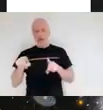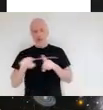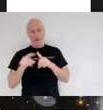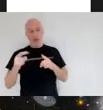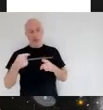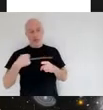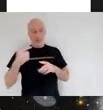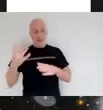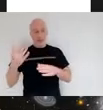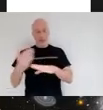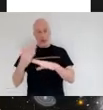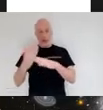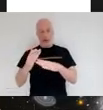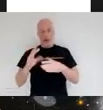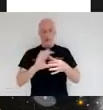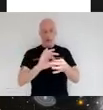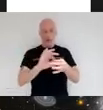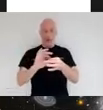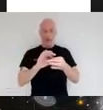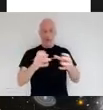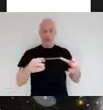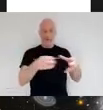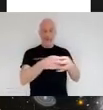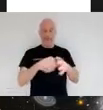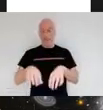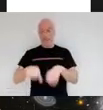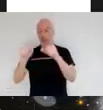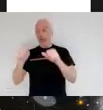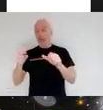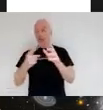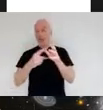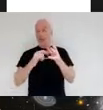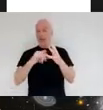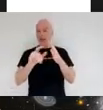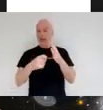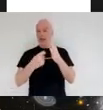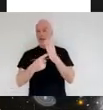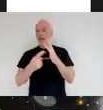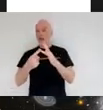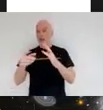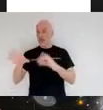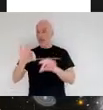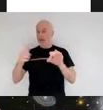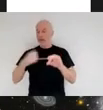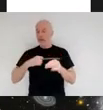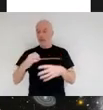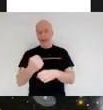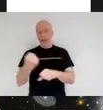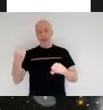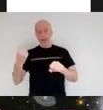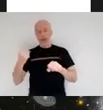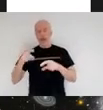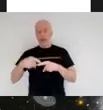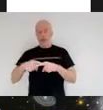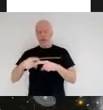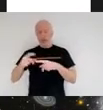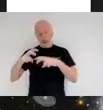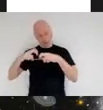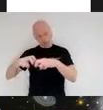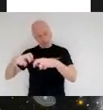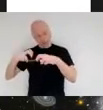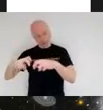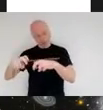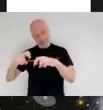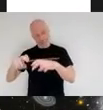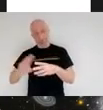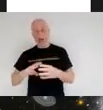so i started out in astrophysics that's what my degree was in and i did a little bit of research then and i realized while